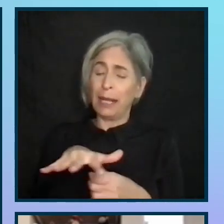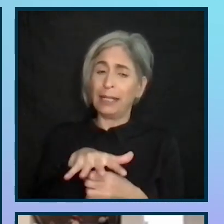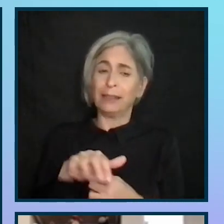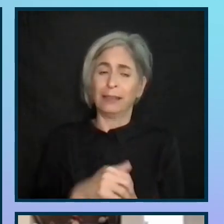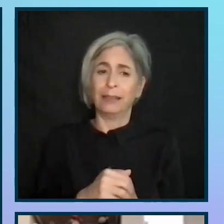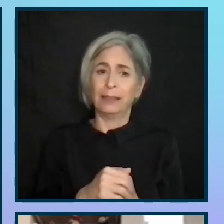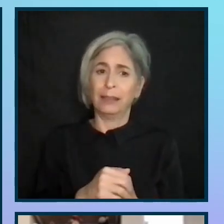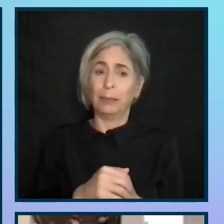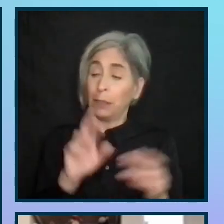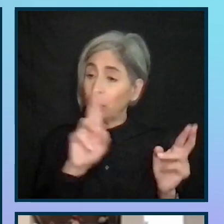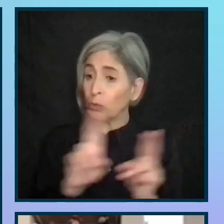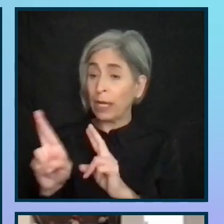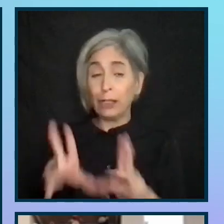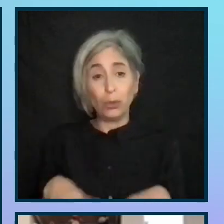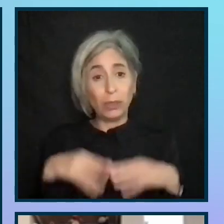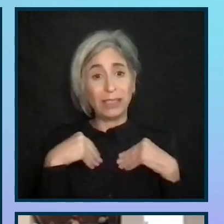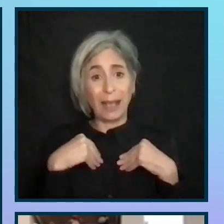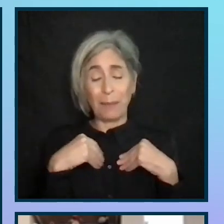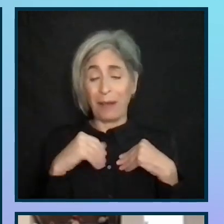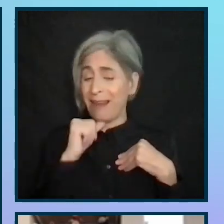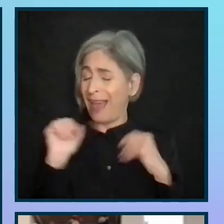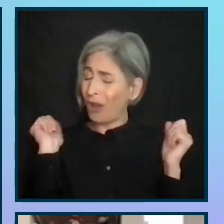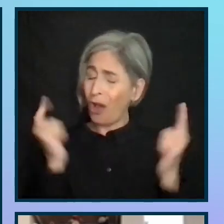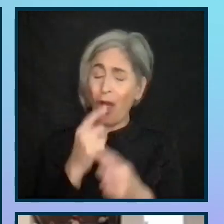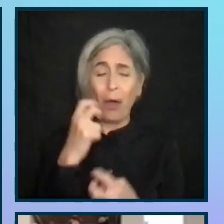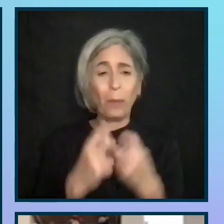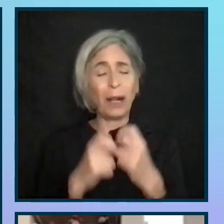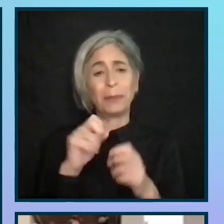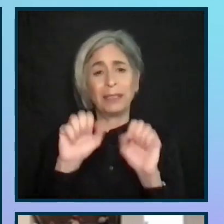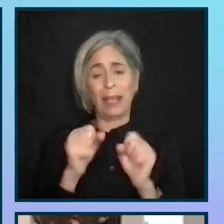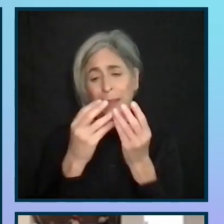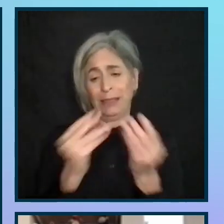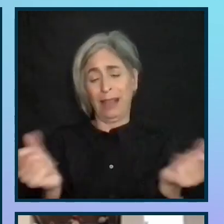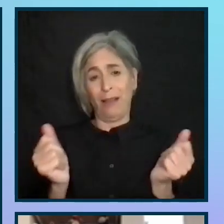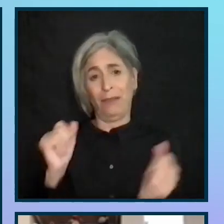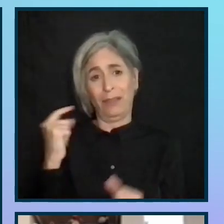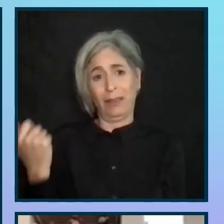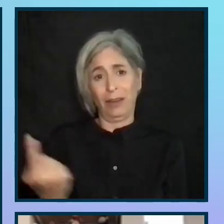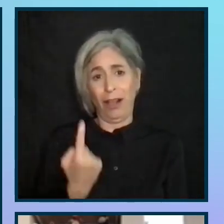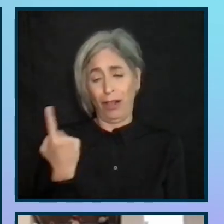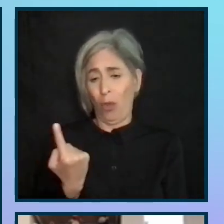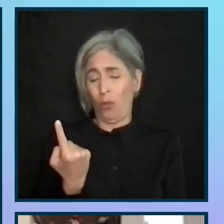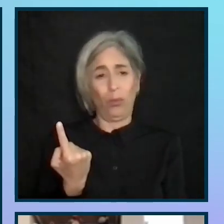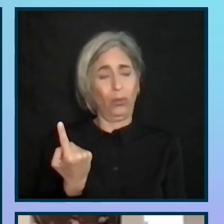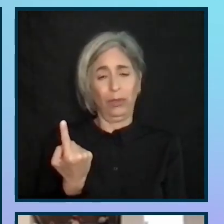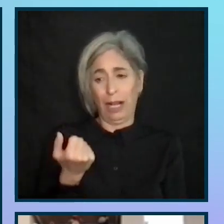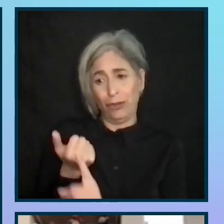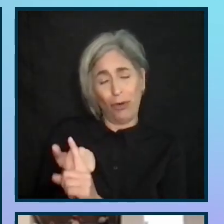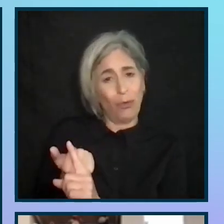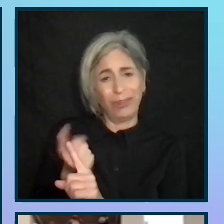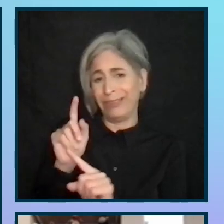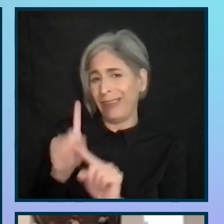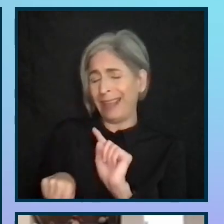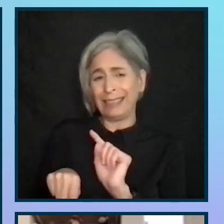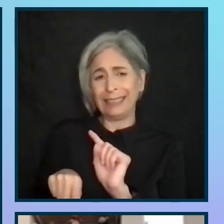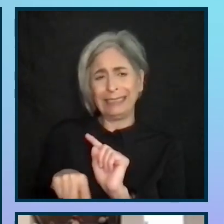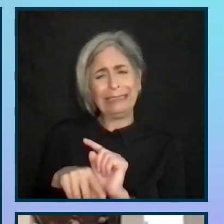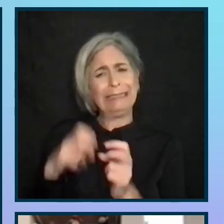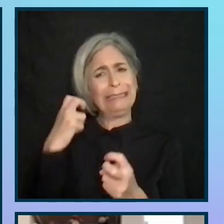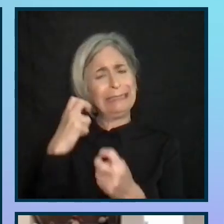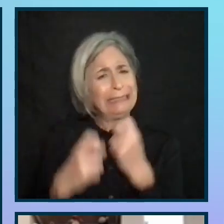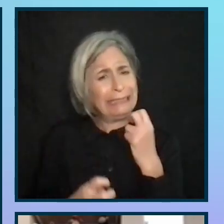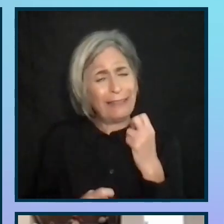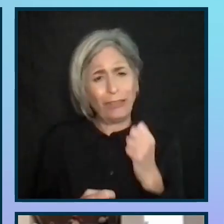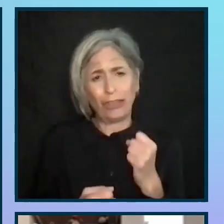to accept that not all problems can be solved on your own, whilst potentially difficult because often